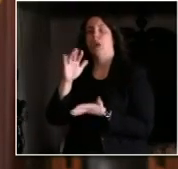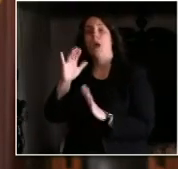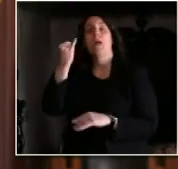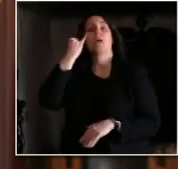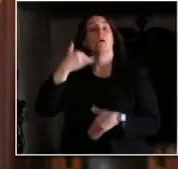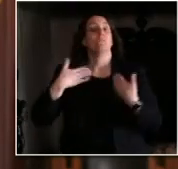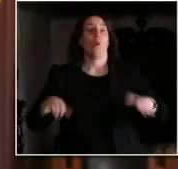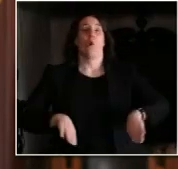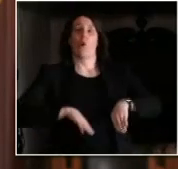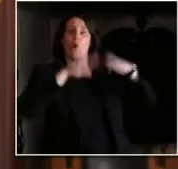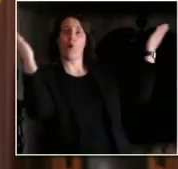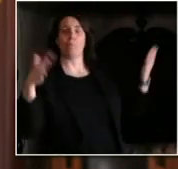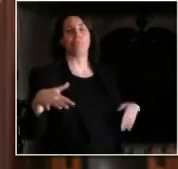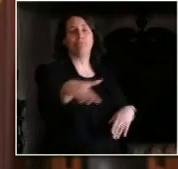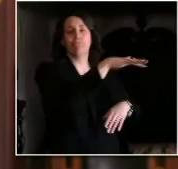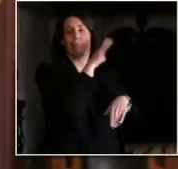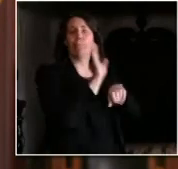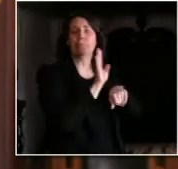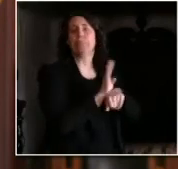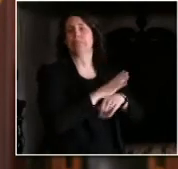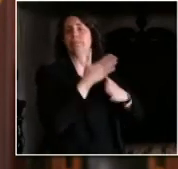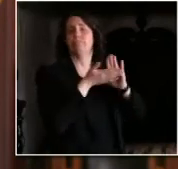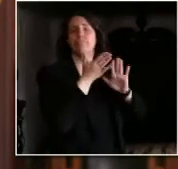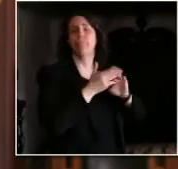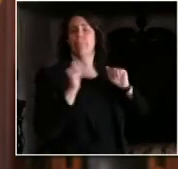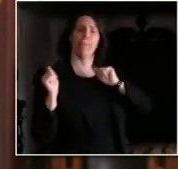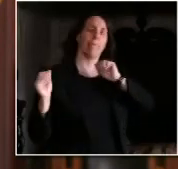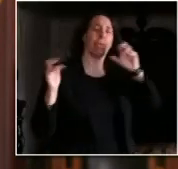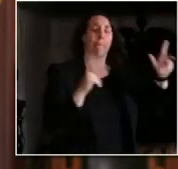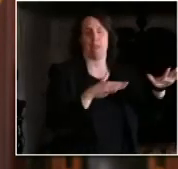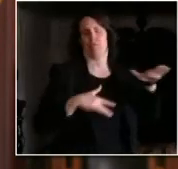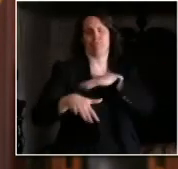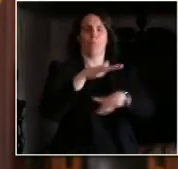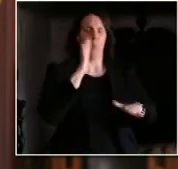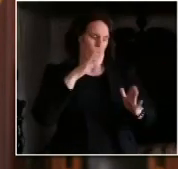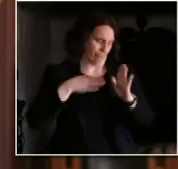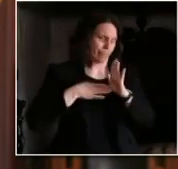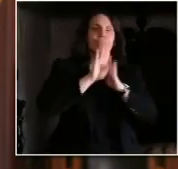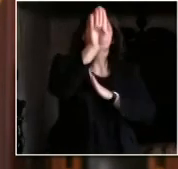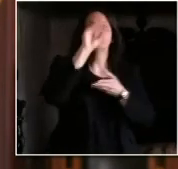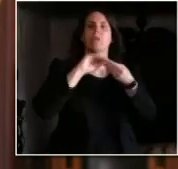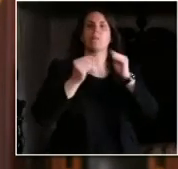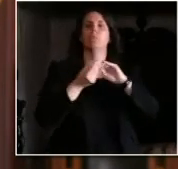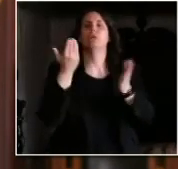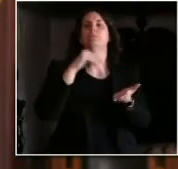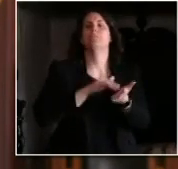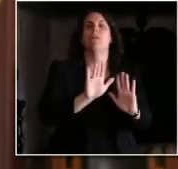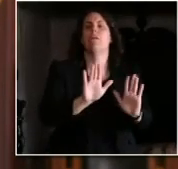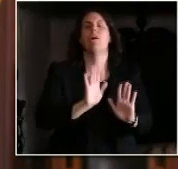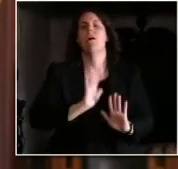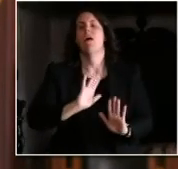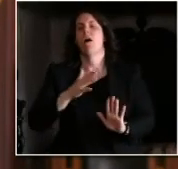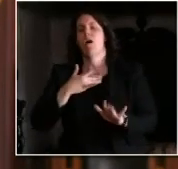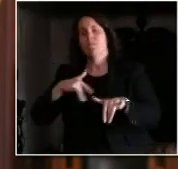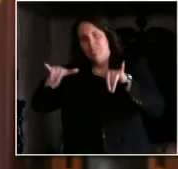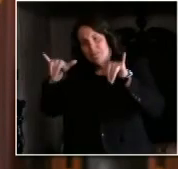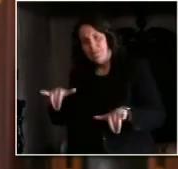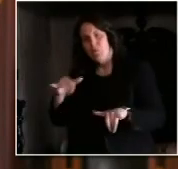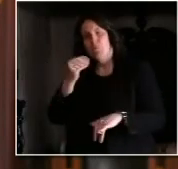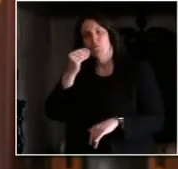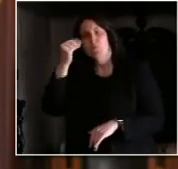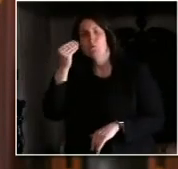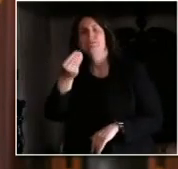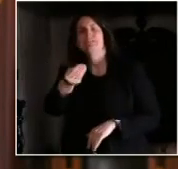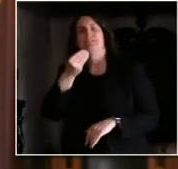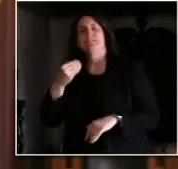Extending safer at home will give Wisconsin the time to finish building up the tools we need to actively manage the virus and begin our return to a new